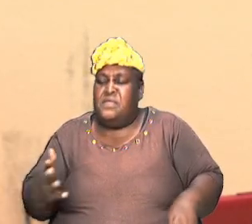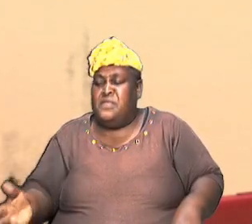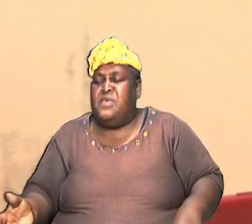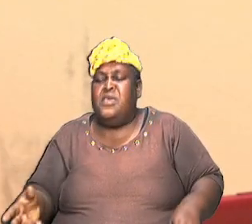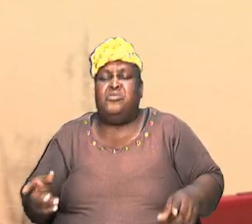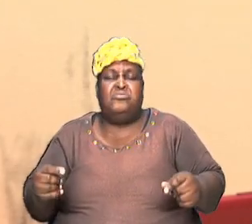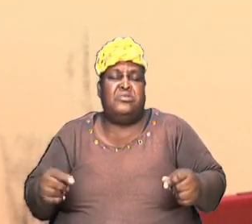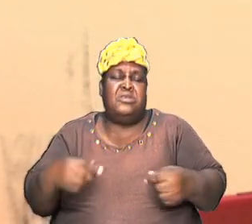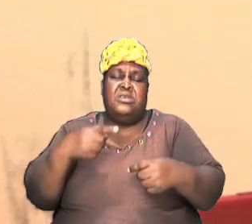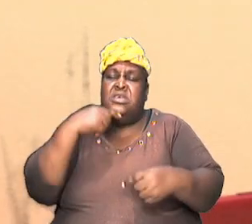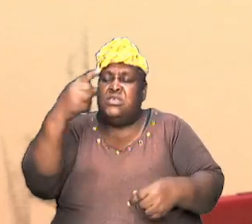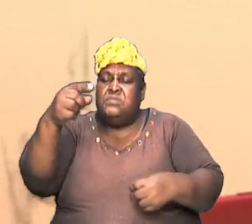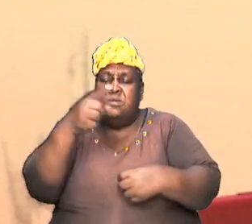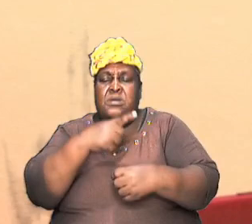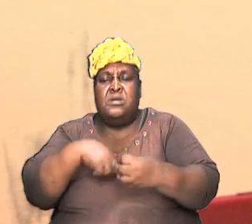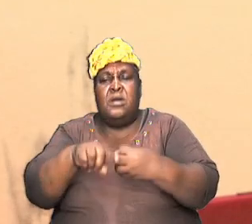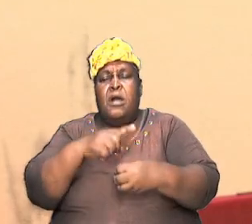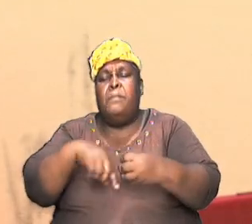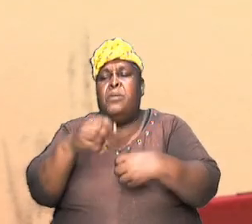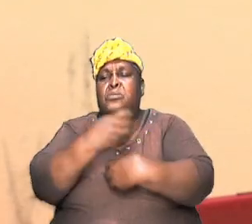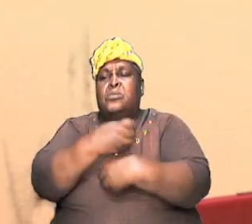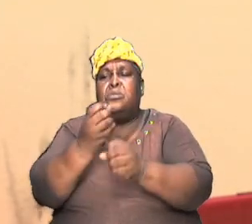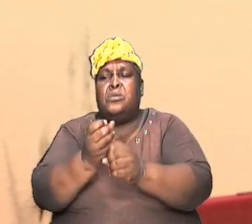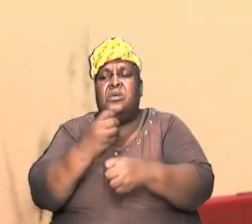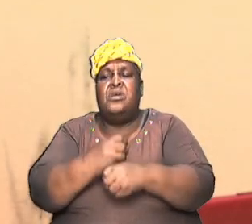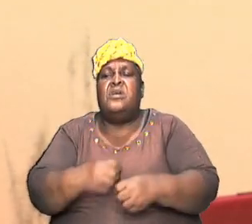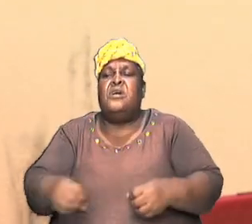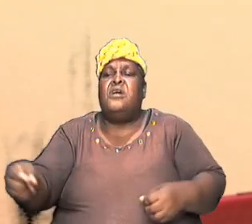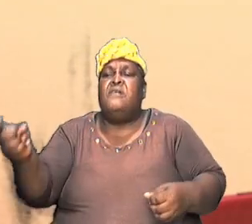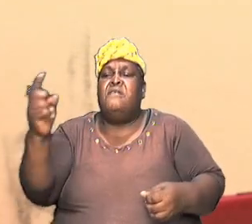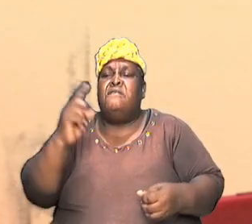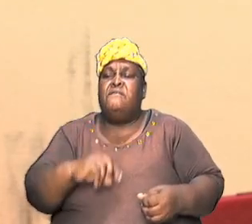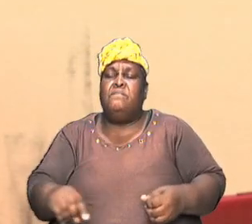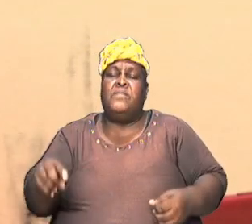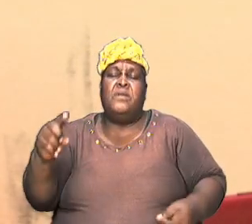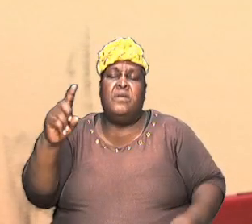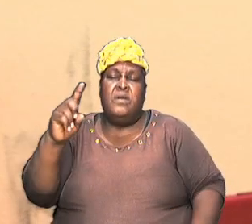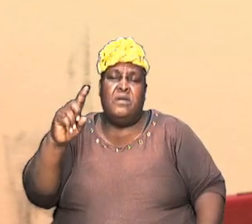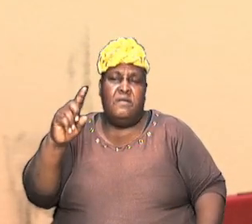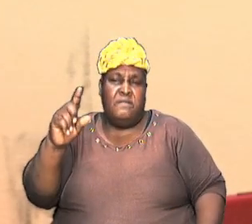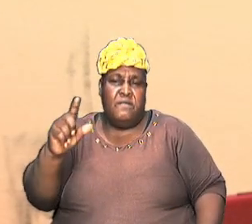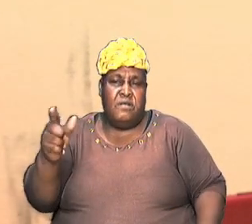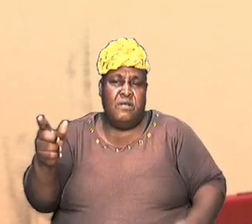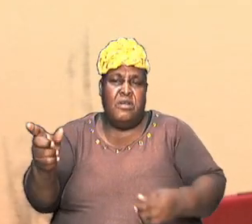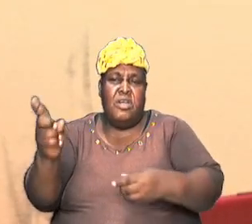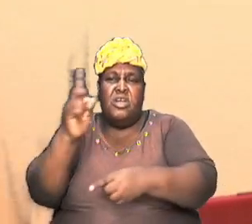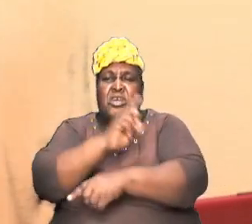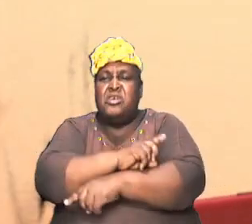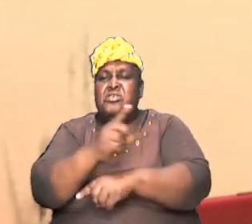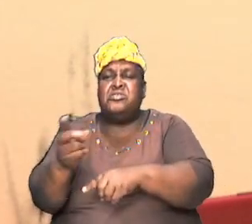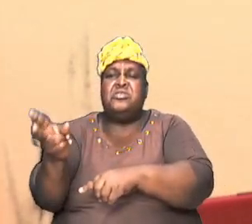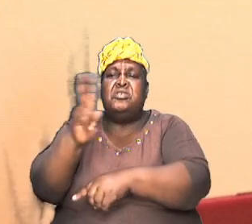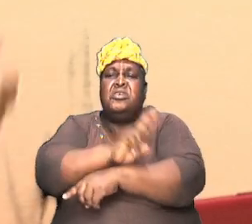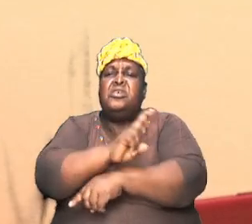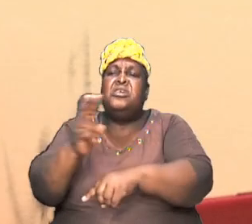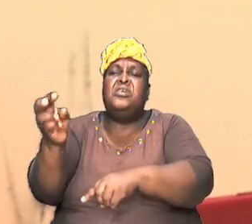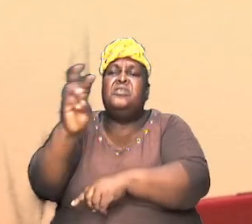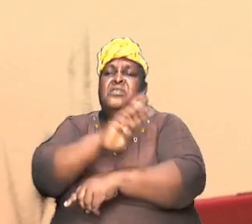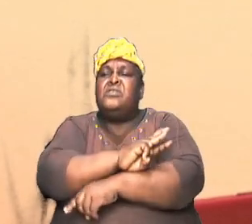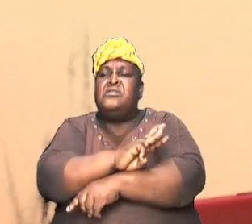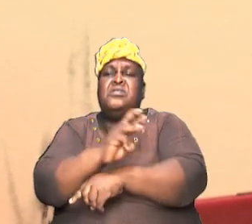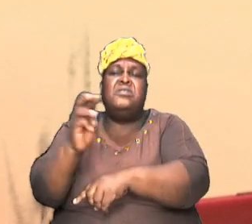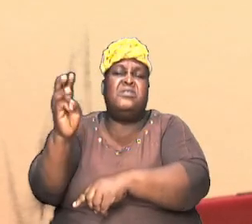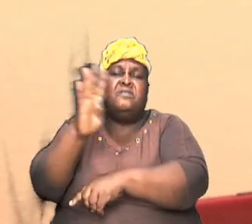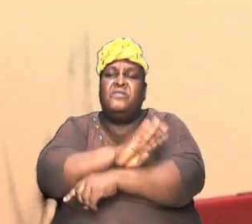about creation and on the first and on the second and we will review them because I just want it to be clear in our minds to keep the thing alive